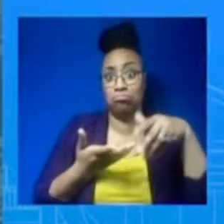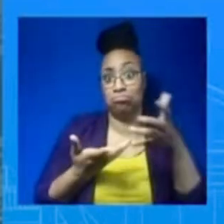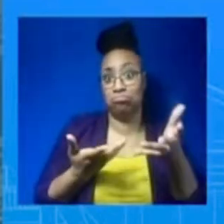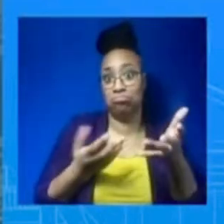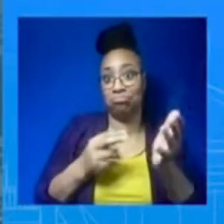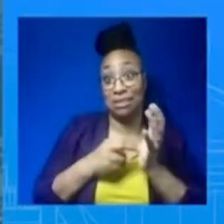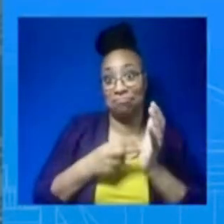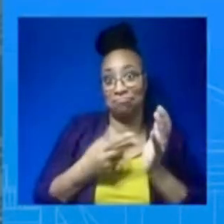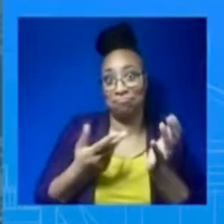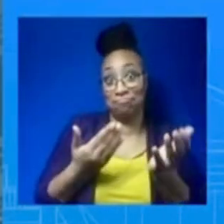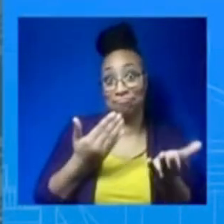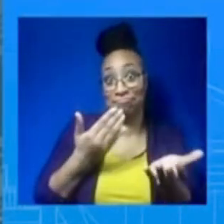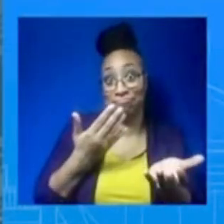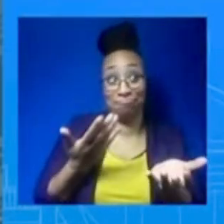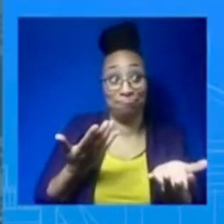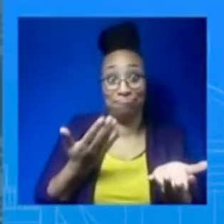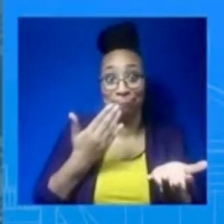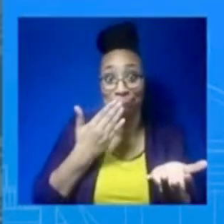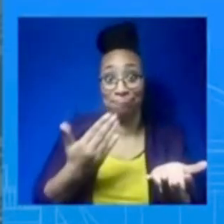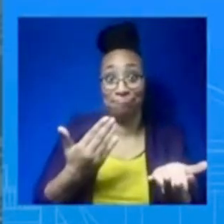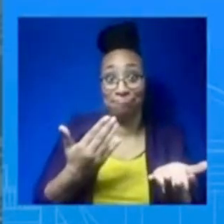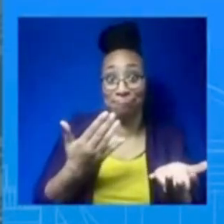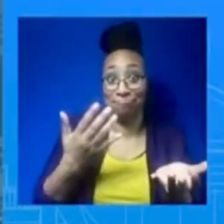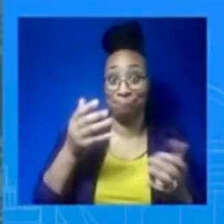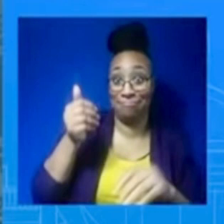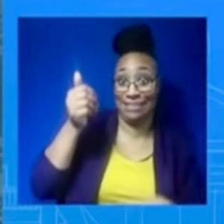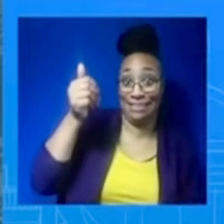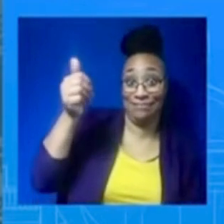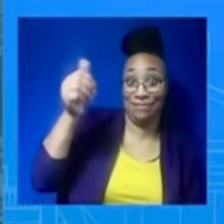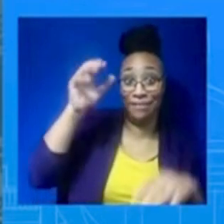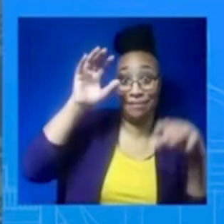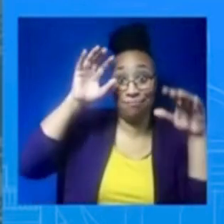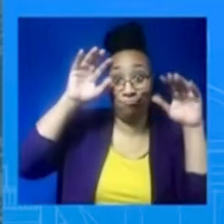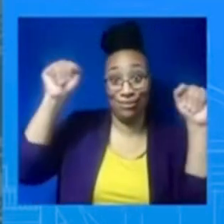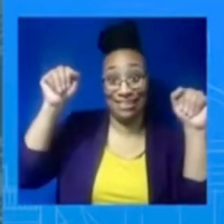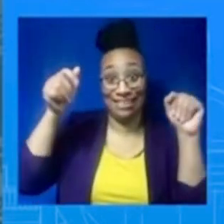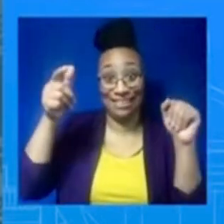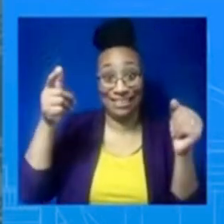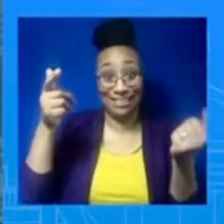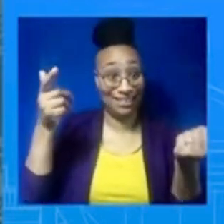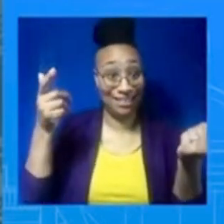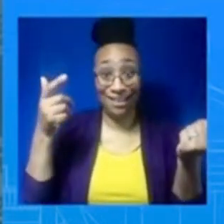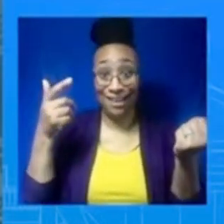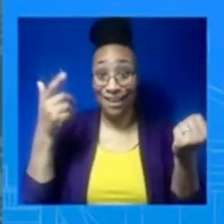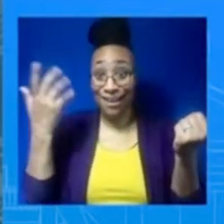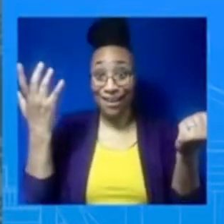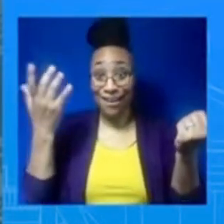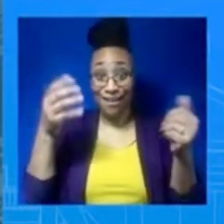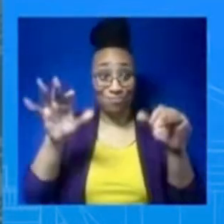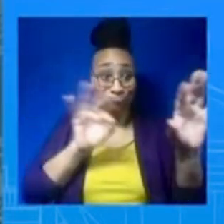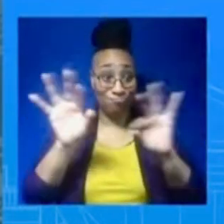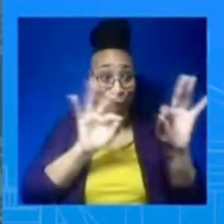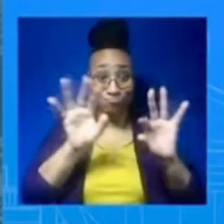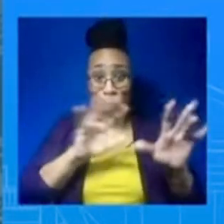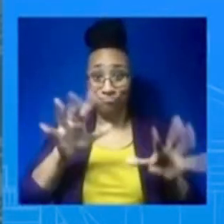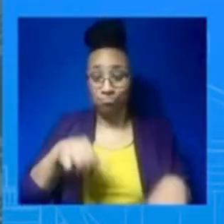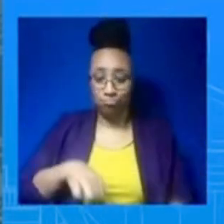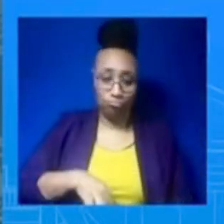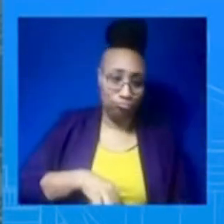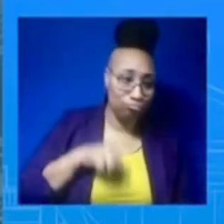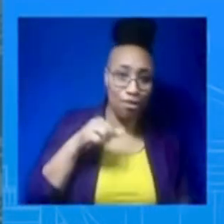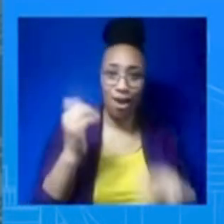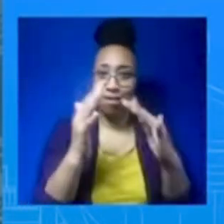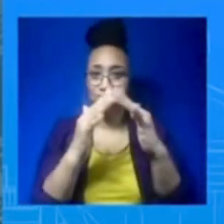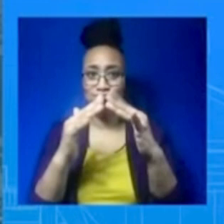takes pride and takes deep consideration into making sure and meaningful consideration